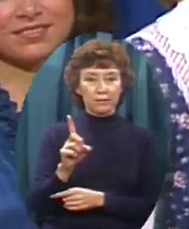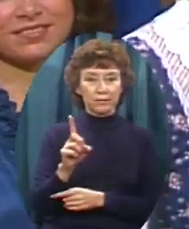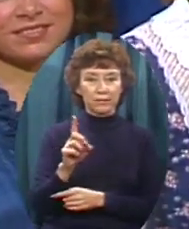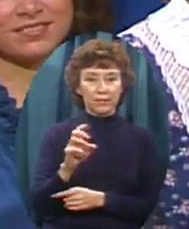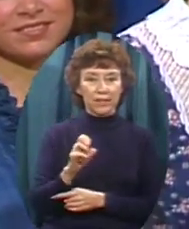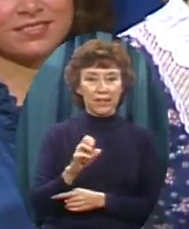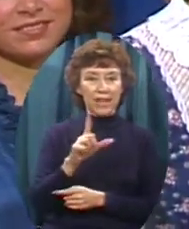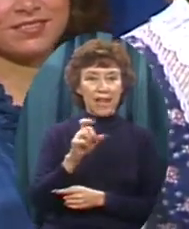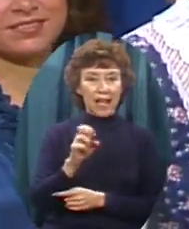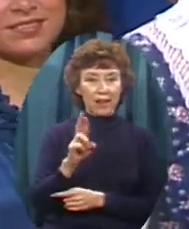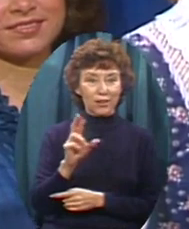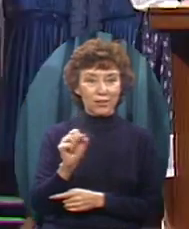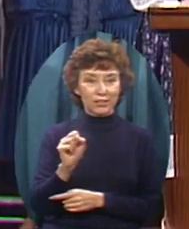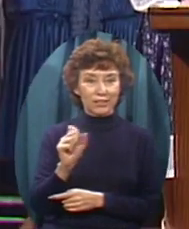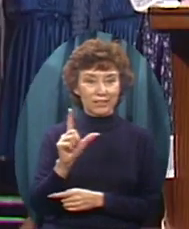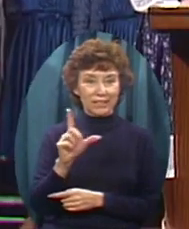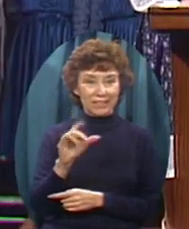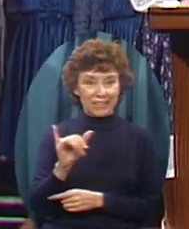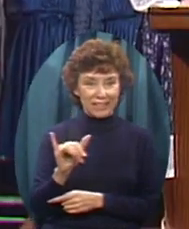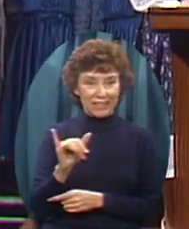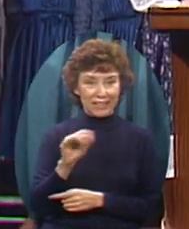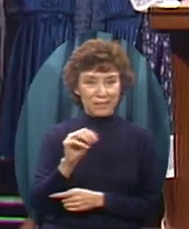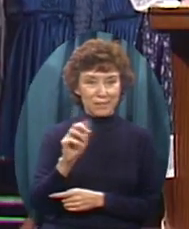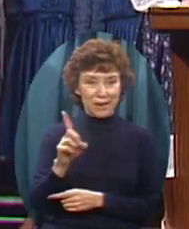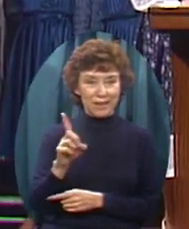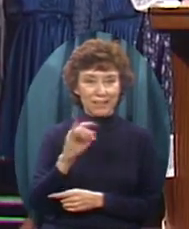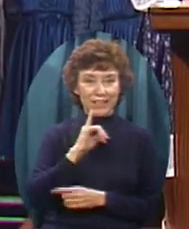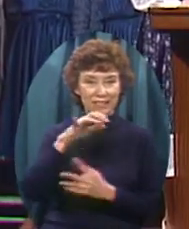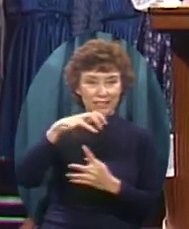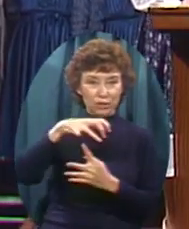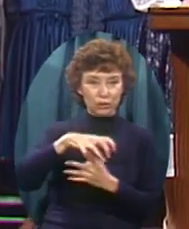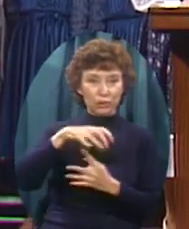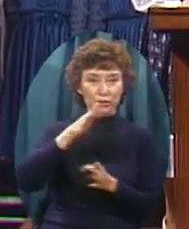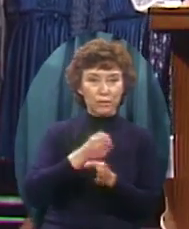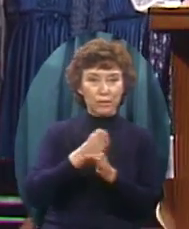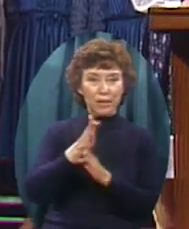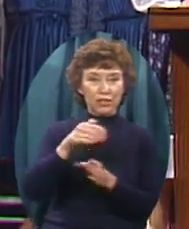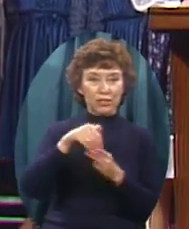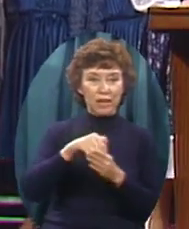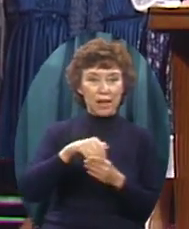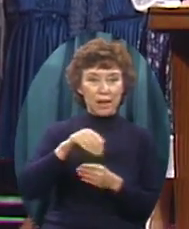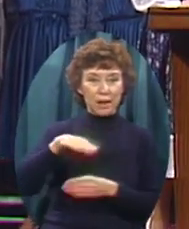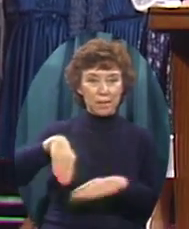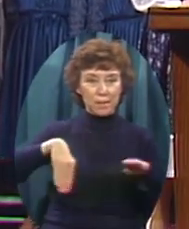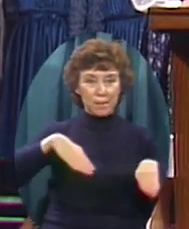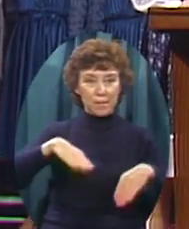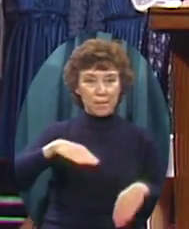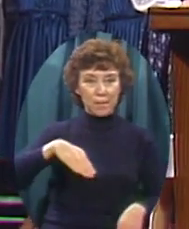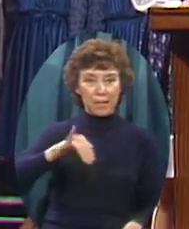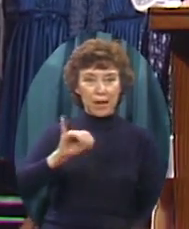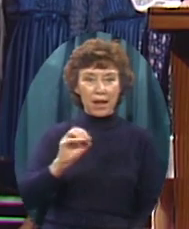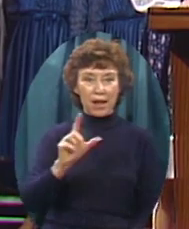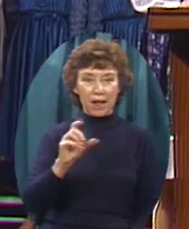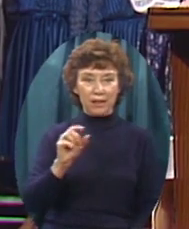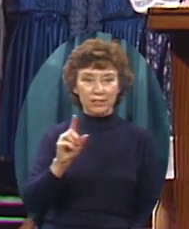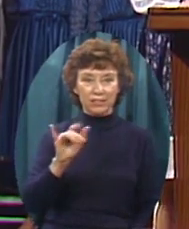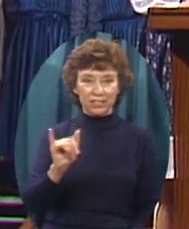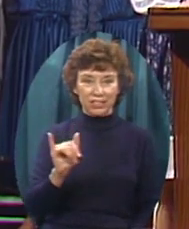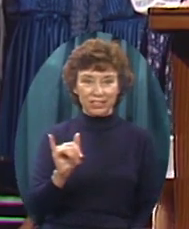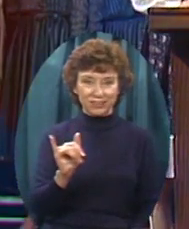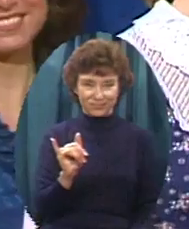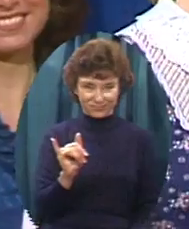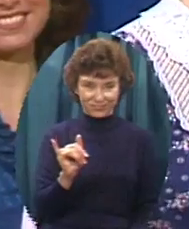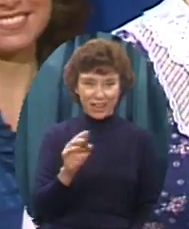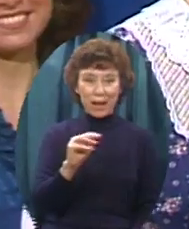Ellerslie, Maryland And you're a junior and majoring in what? Biology And minoring in? Chemistry You're a glutton for